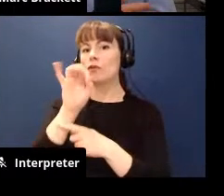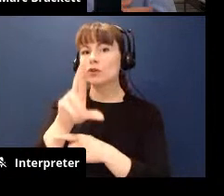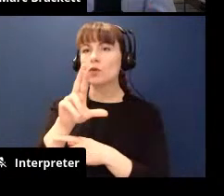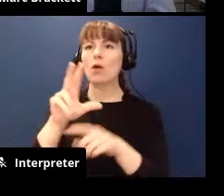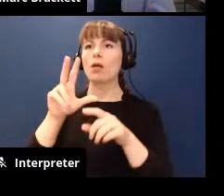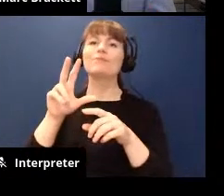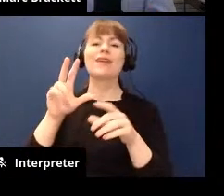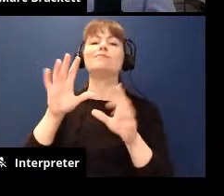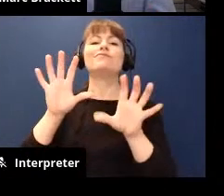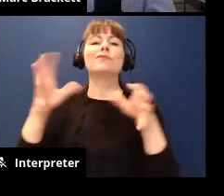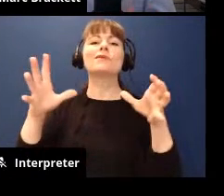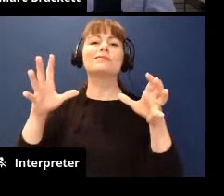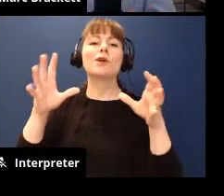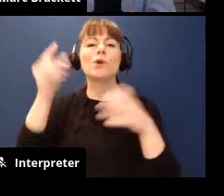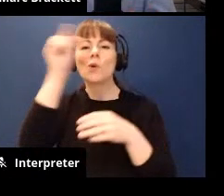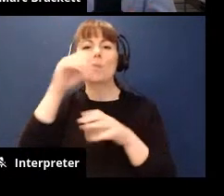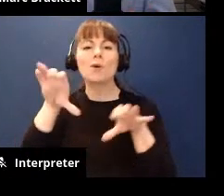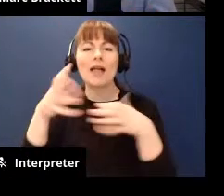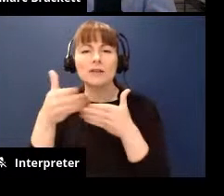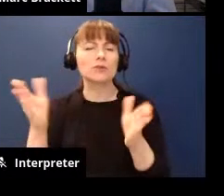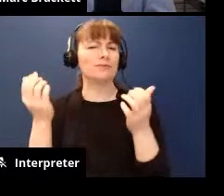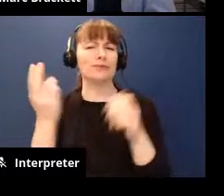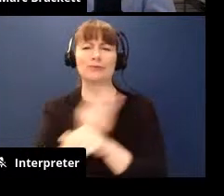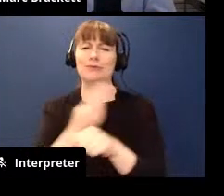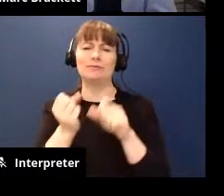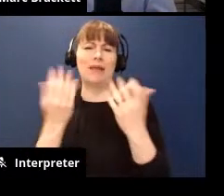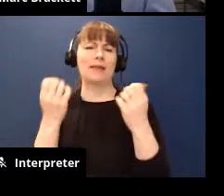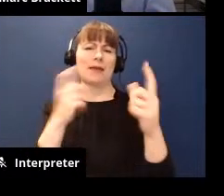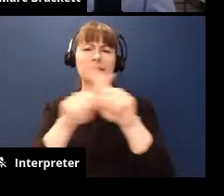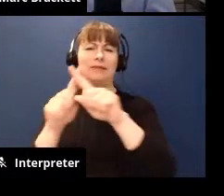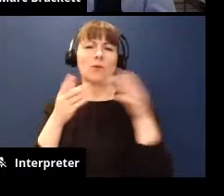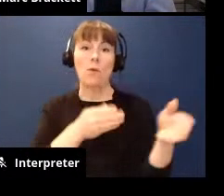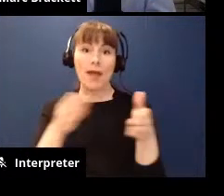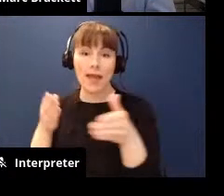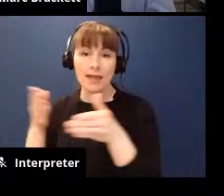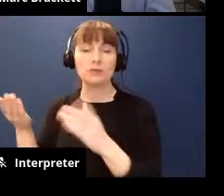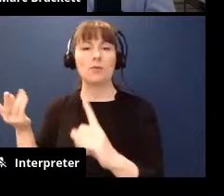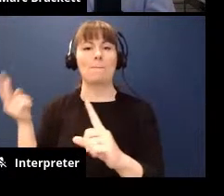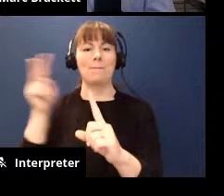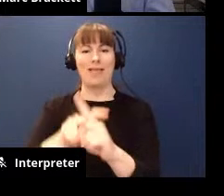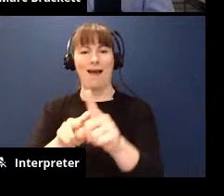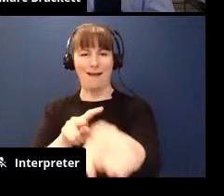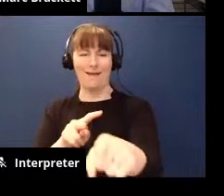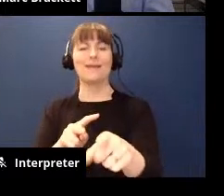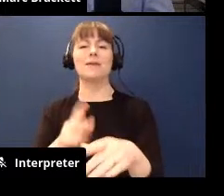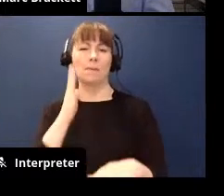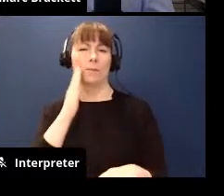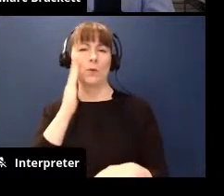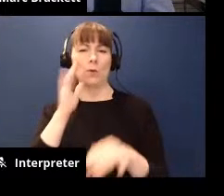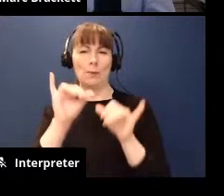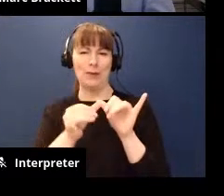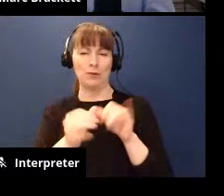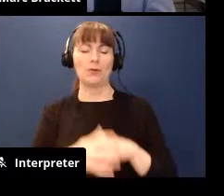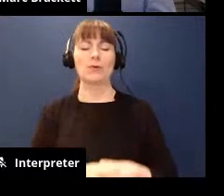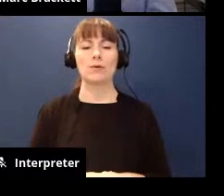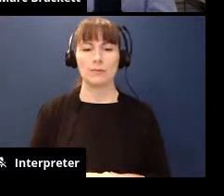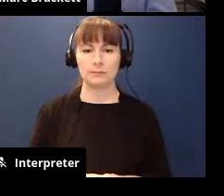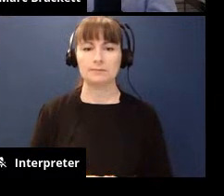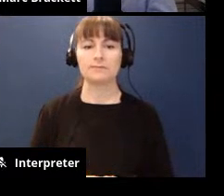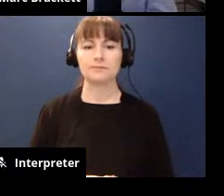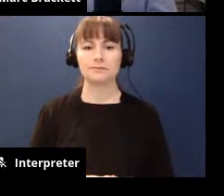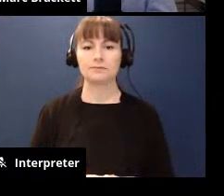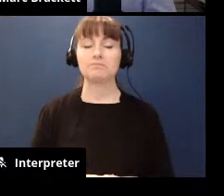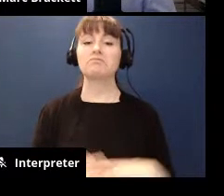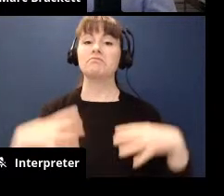classrooms to do this they use many different ways to make it available even in remote learning circumstances but very